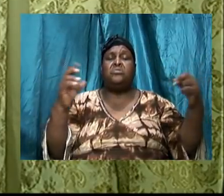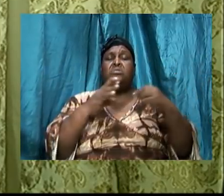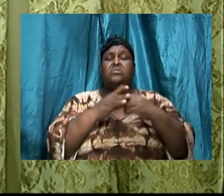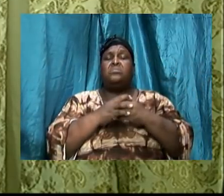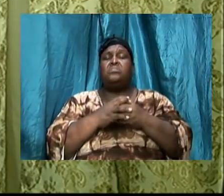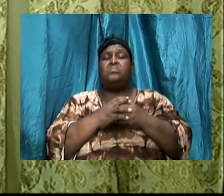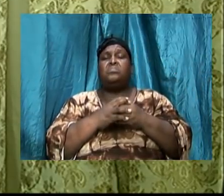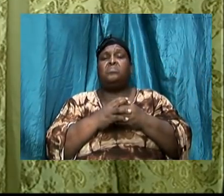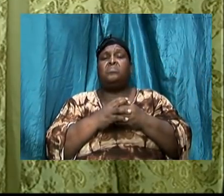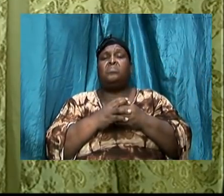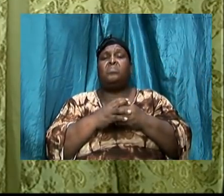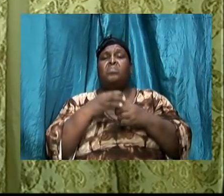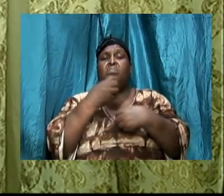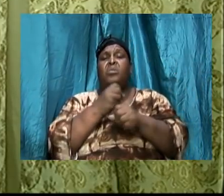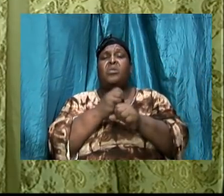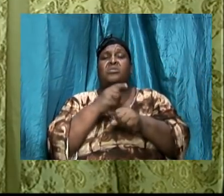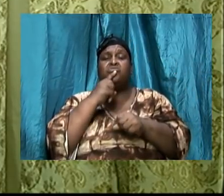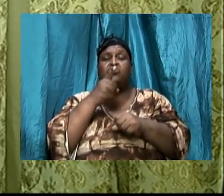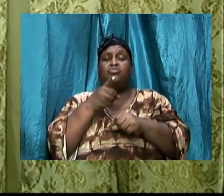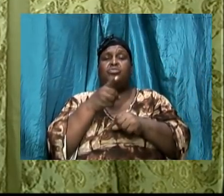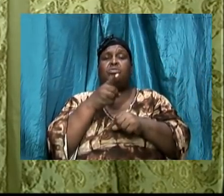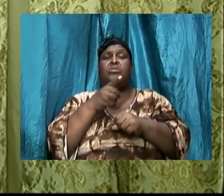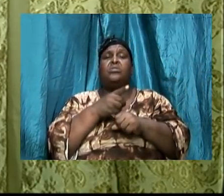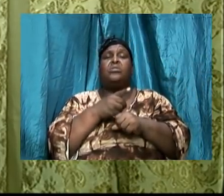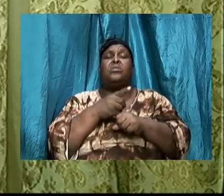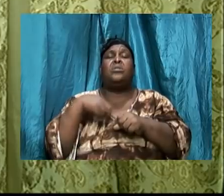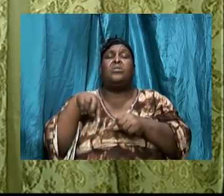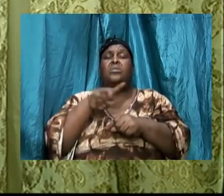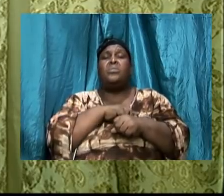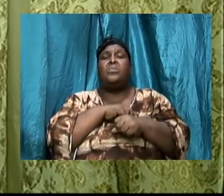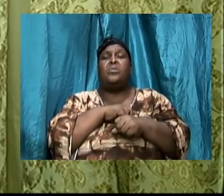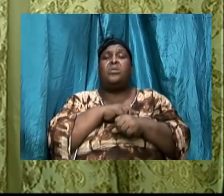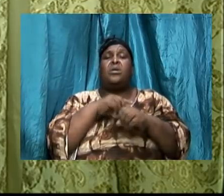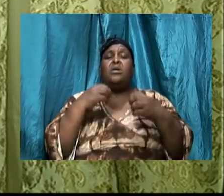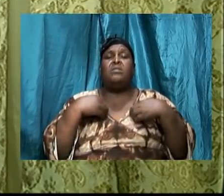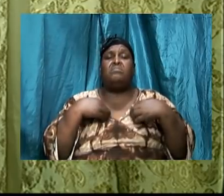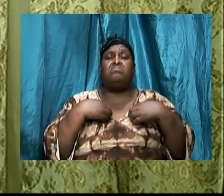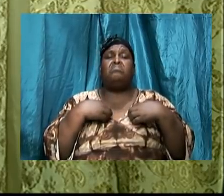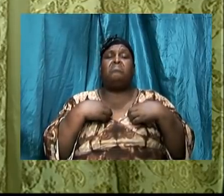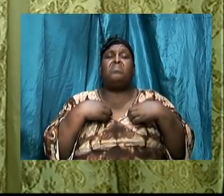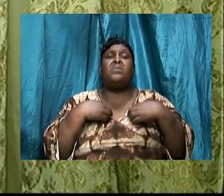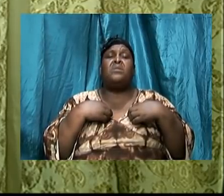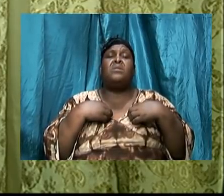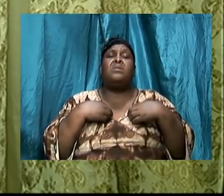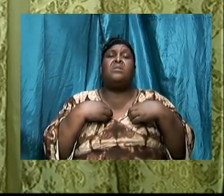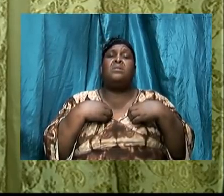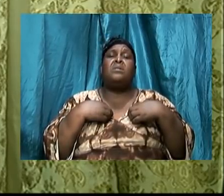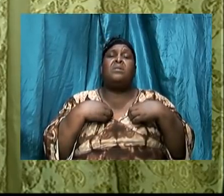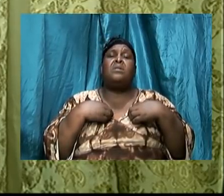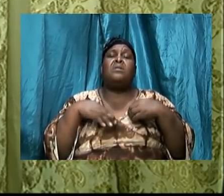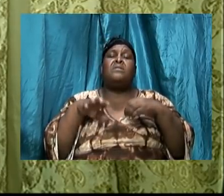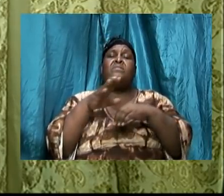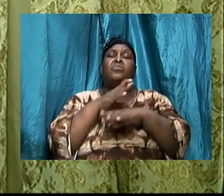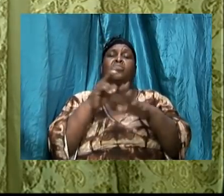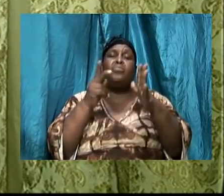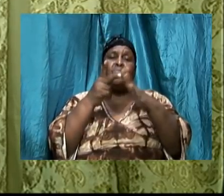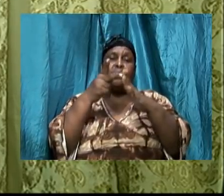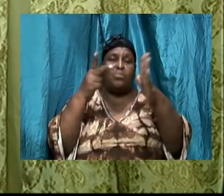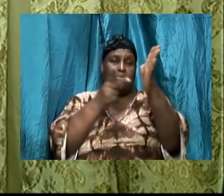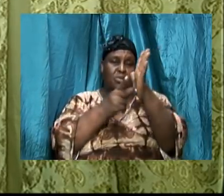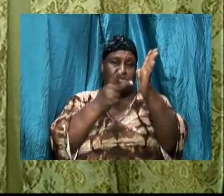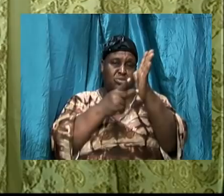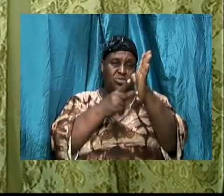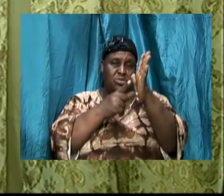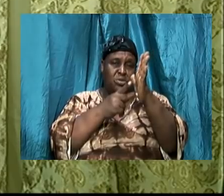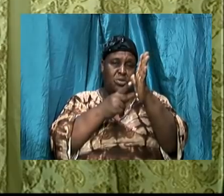ensure that you know we are in conformity with all the protocols as outlined